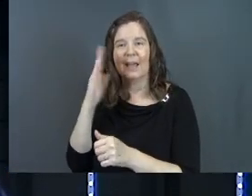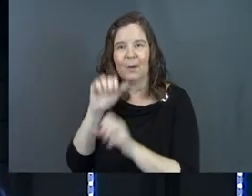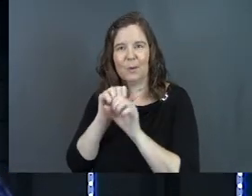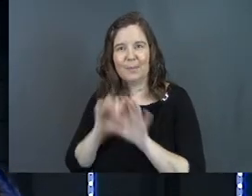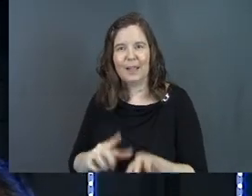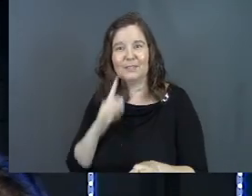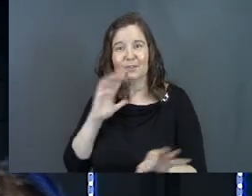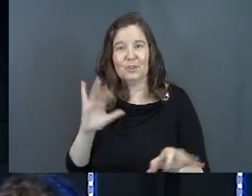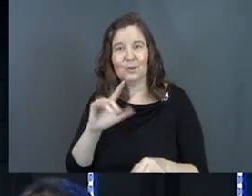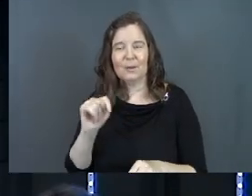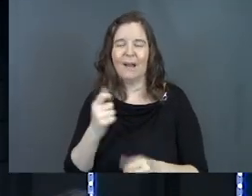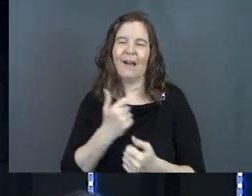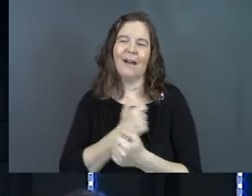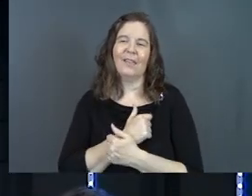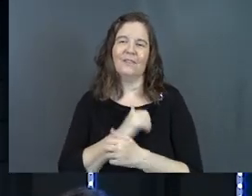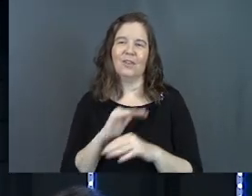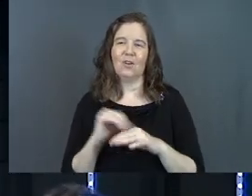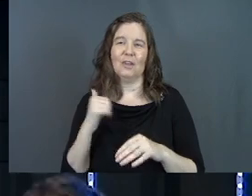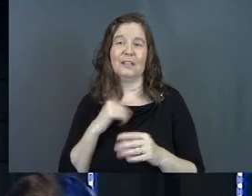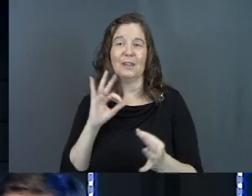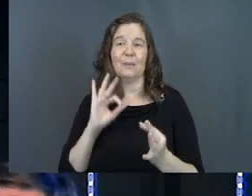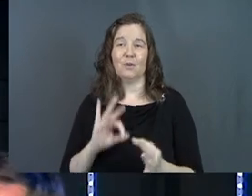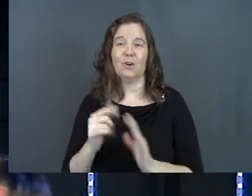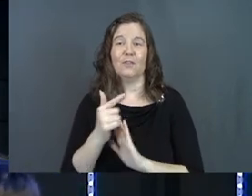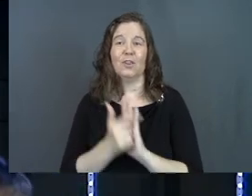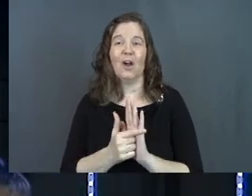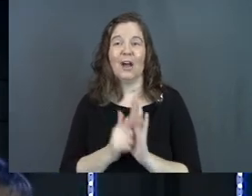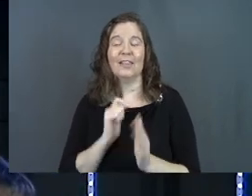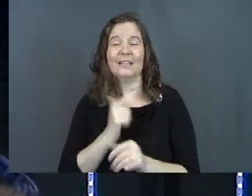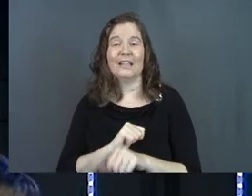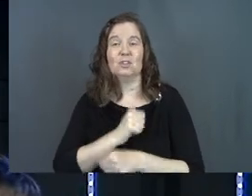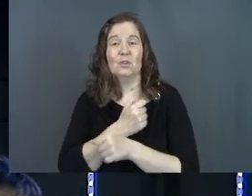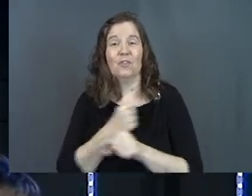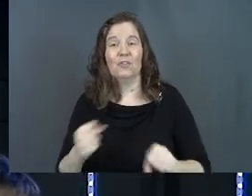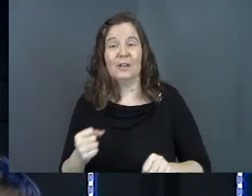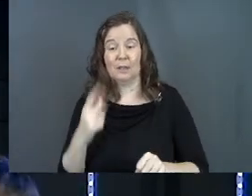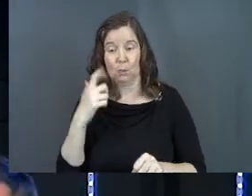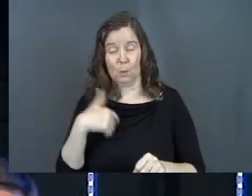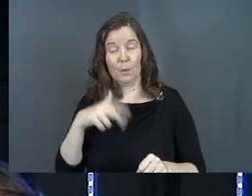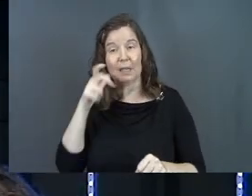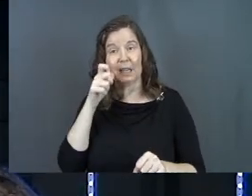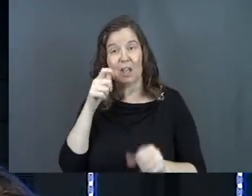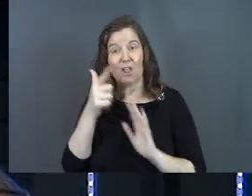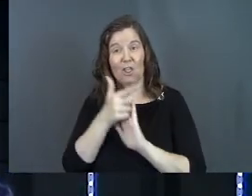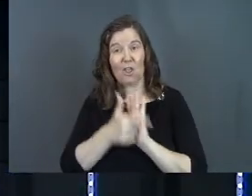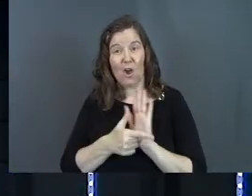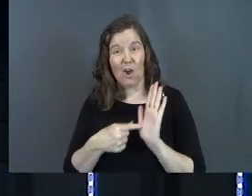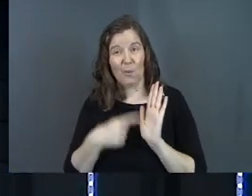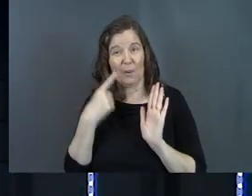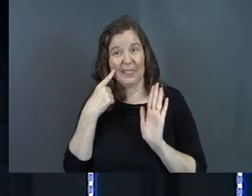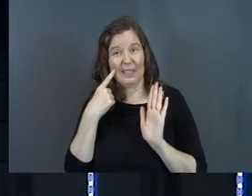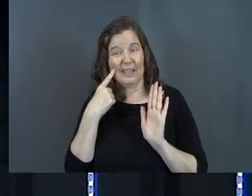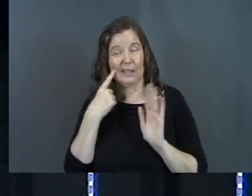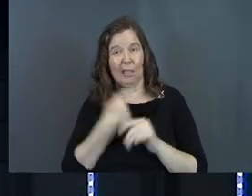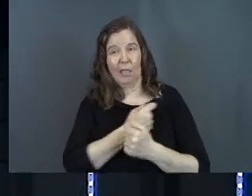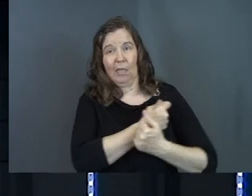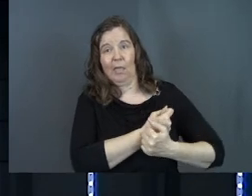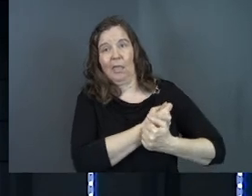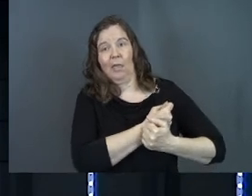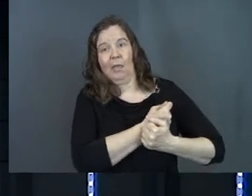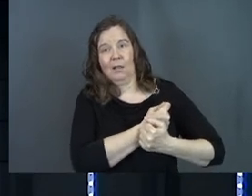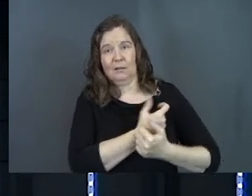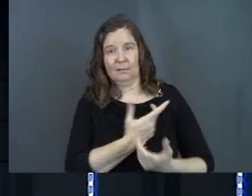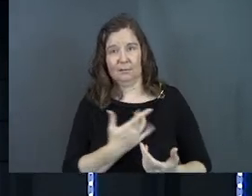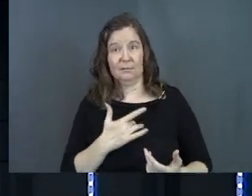God will bless you for doing it. I love that he calls it the perfect law that sets you free. Why? Because when we hear the word law, we think it's something that binds us up.